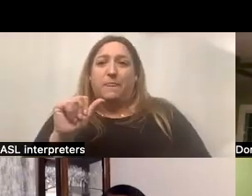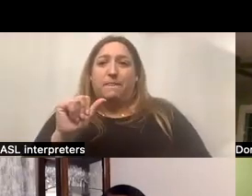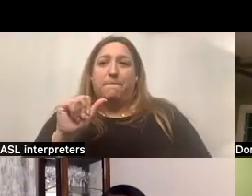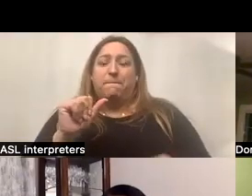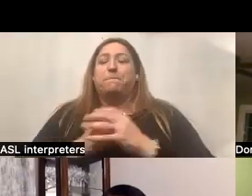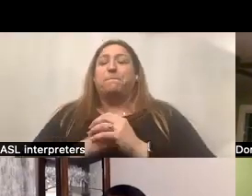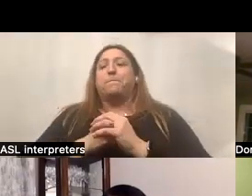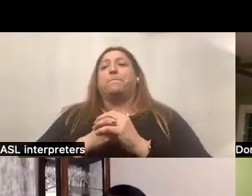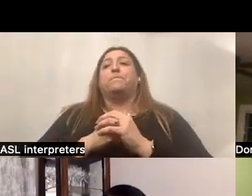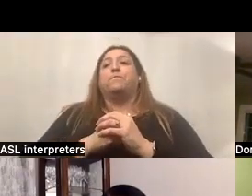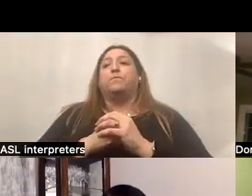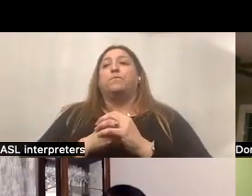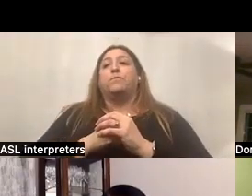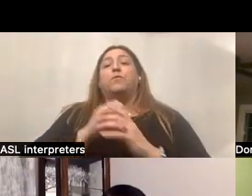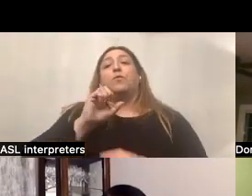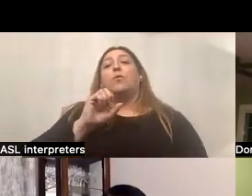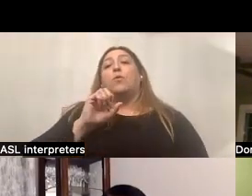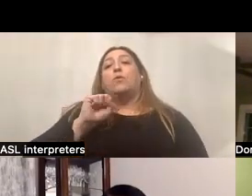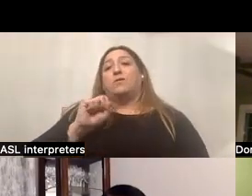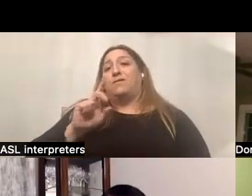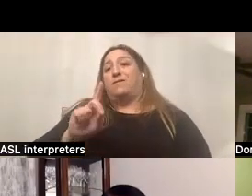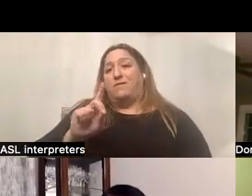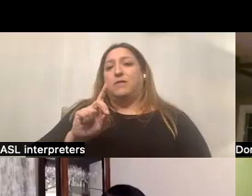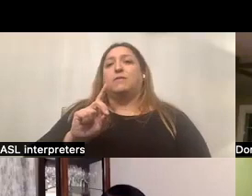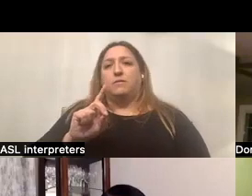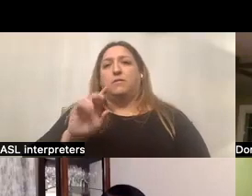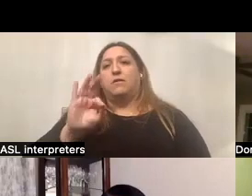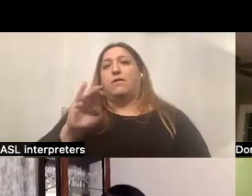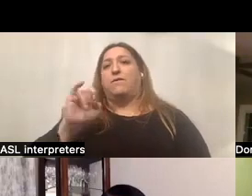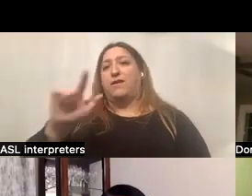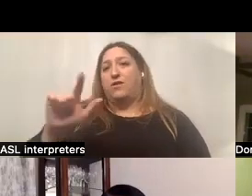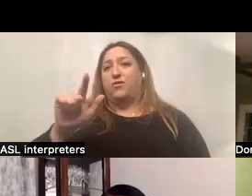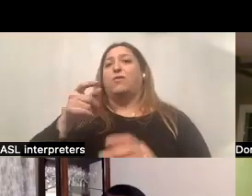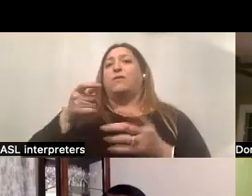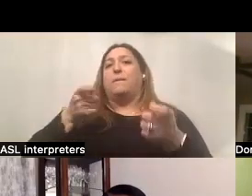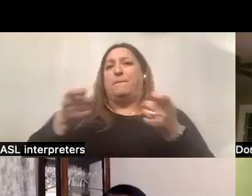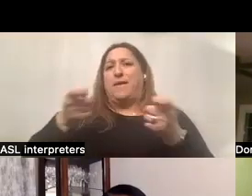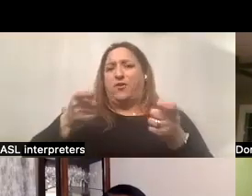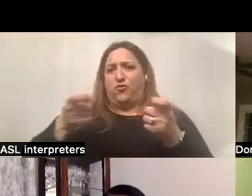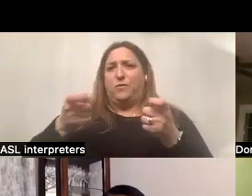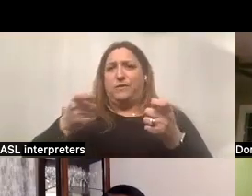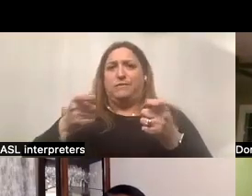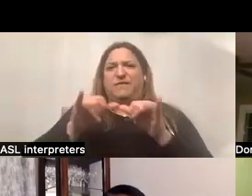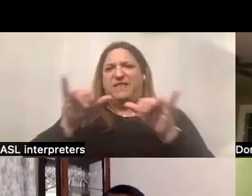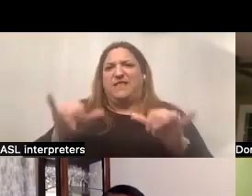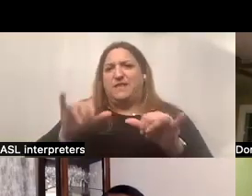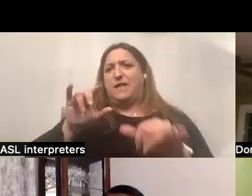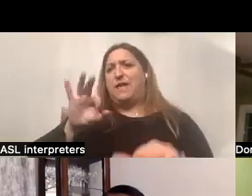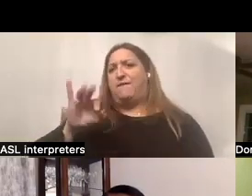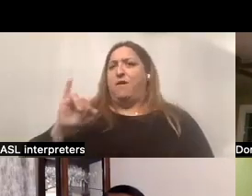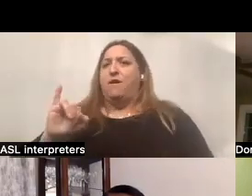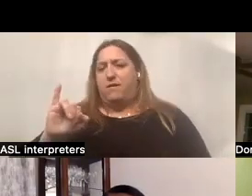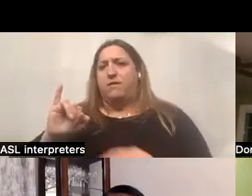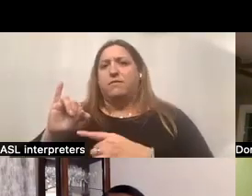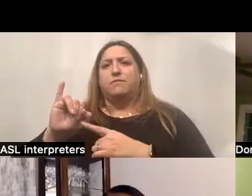So in self-direction, the fiscal management services or the fiscal intermediary, the FI are